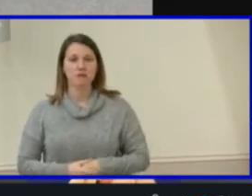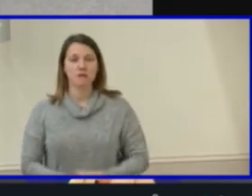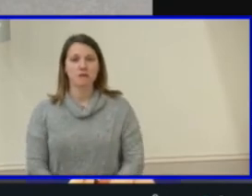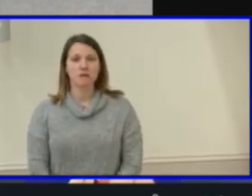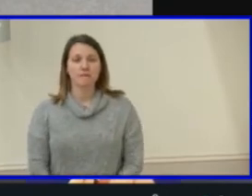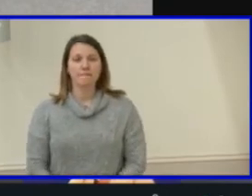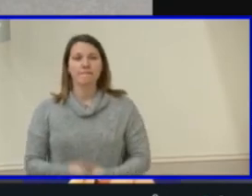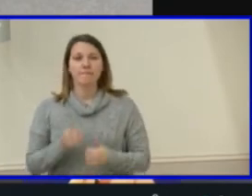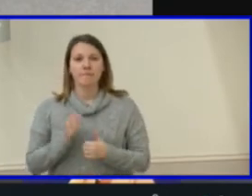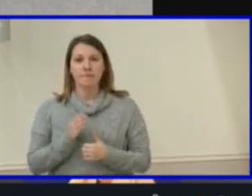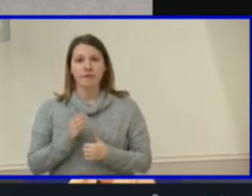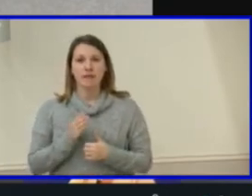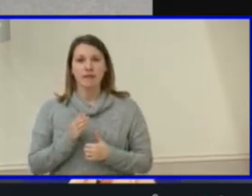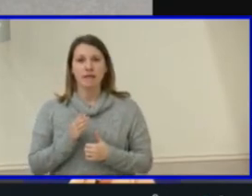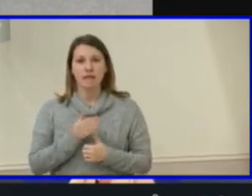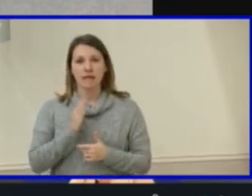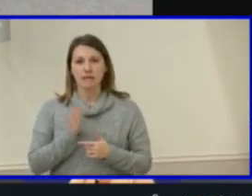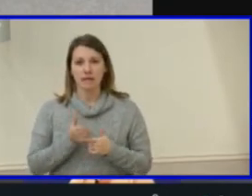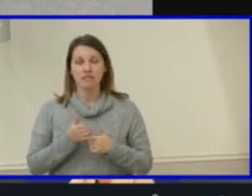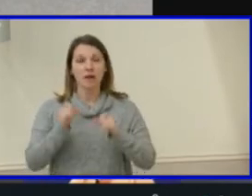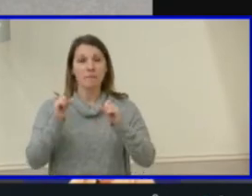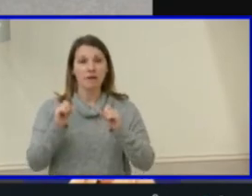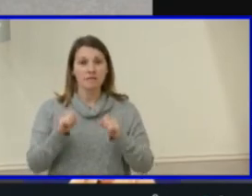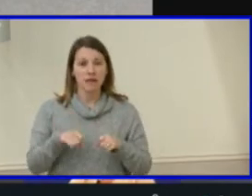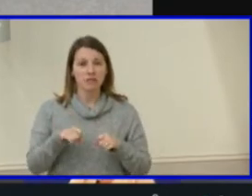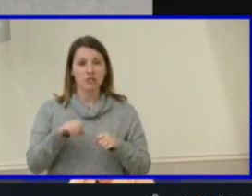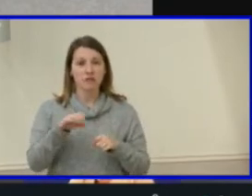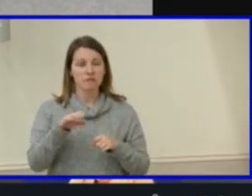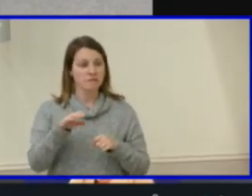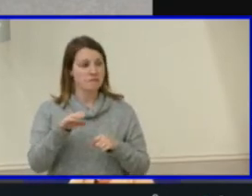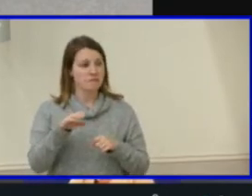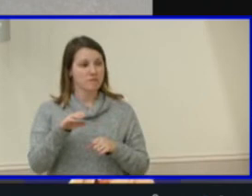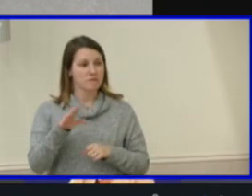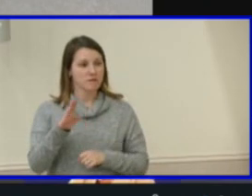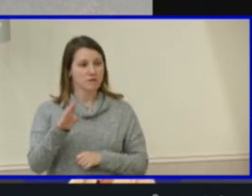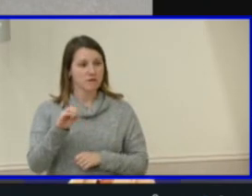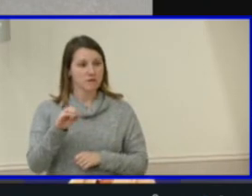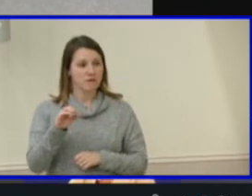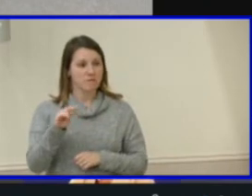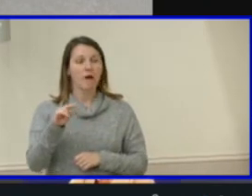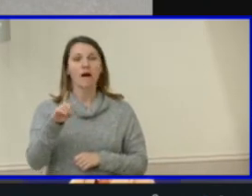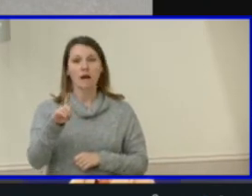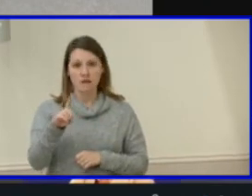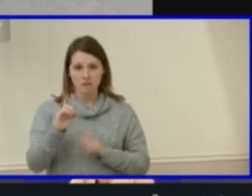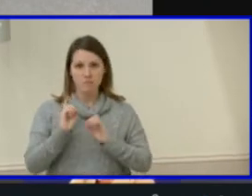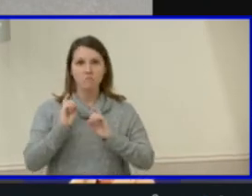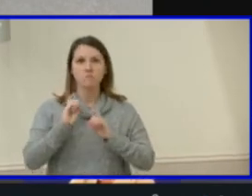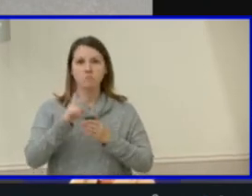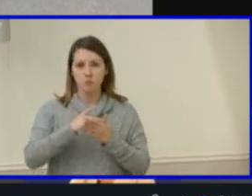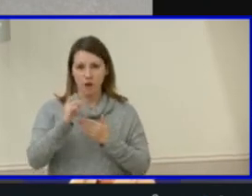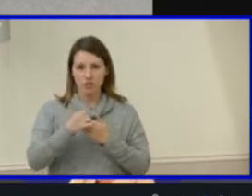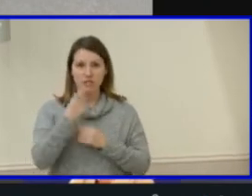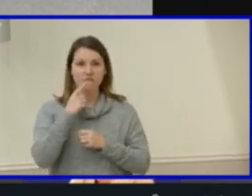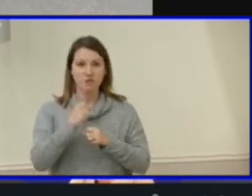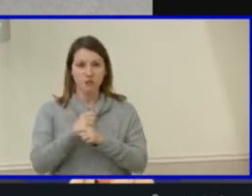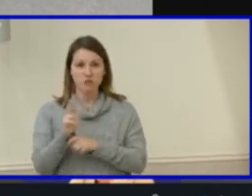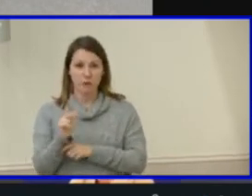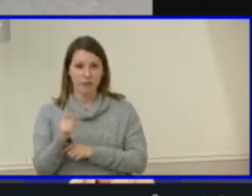The next was our potential bond projects for physical year 23 through 25. There again,